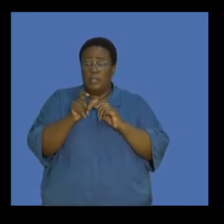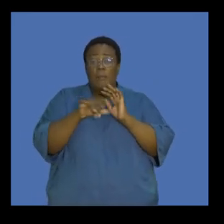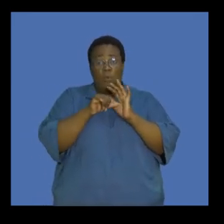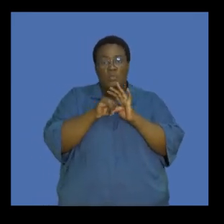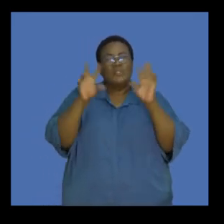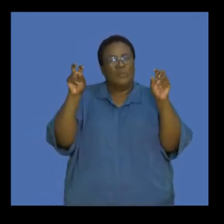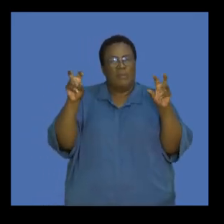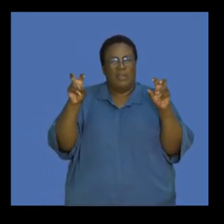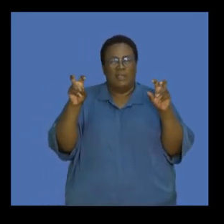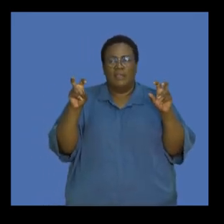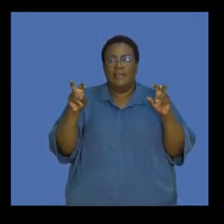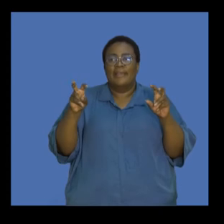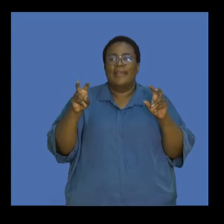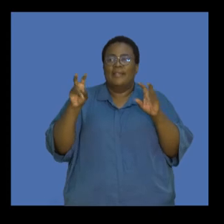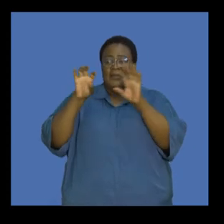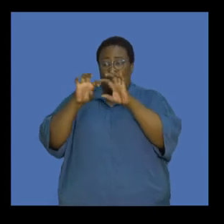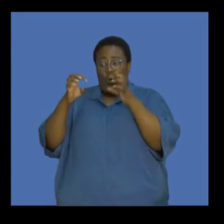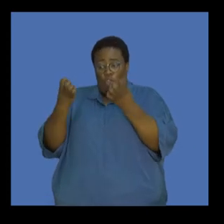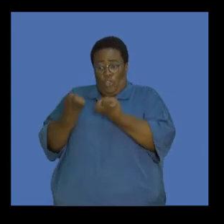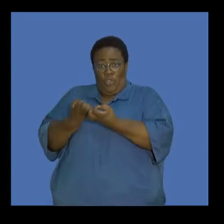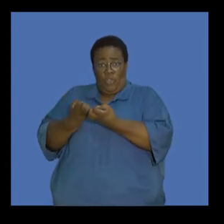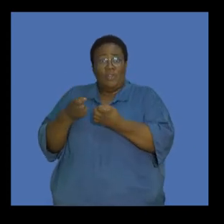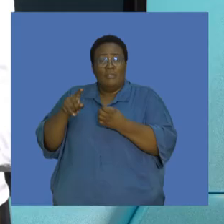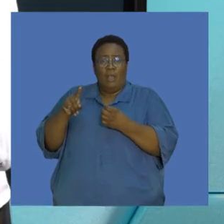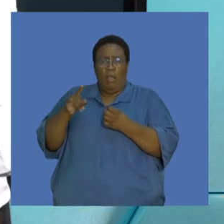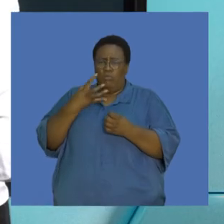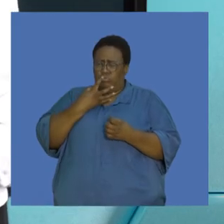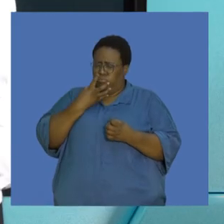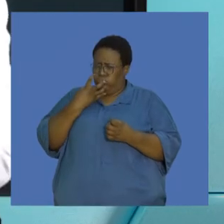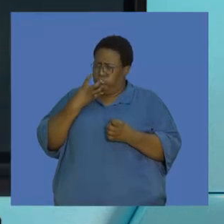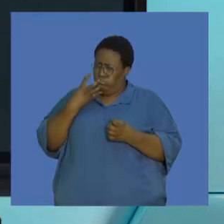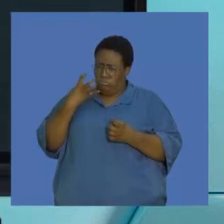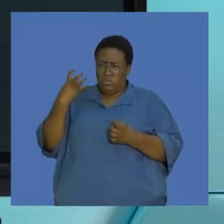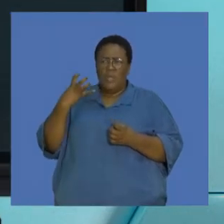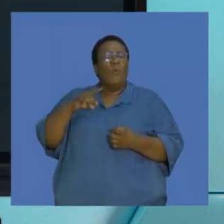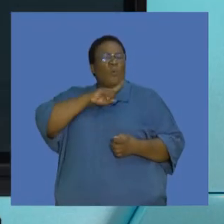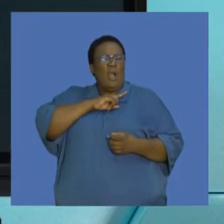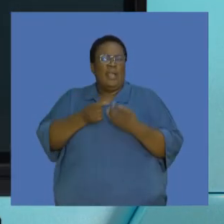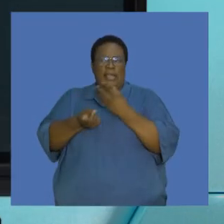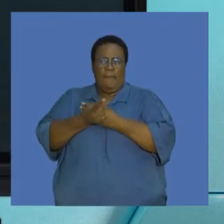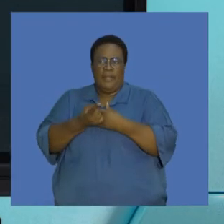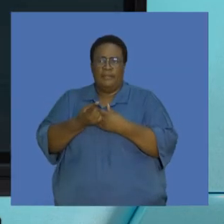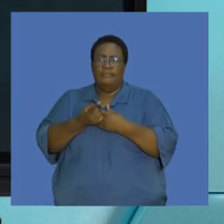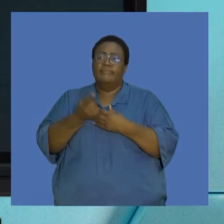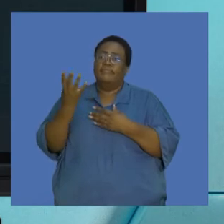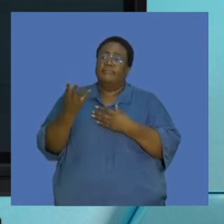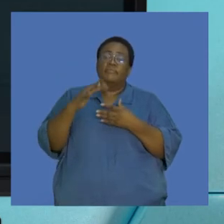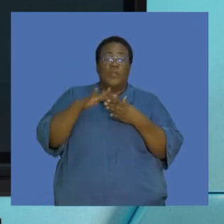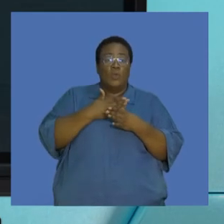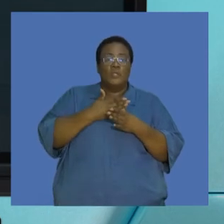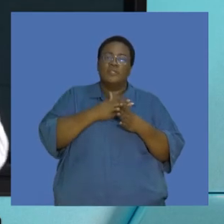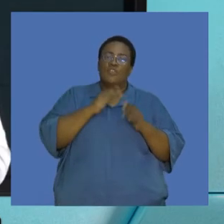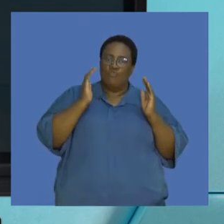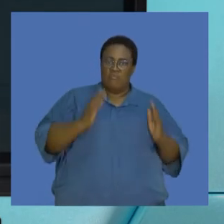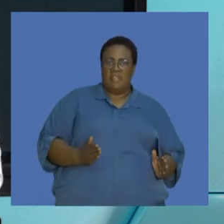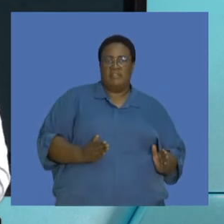but that's essentially what it is. It's the earth heating up. And why is this happening? Interesting. Any clues? It's because